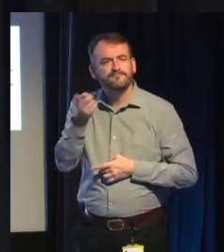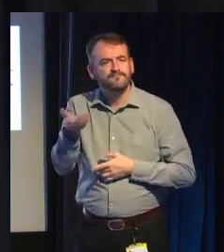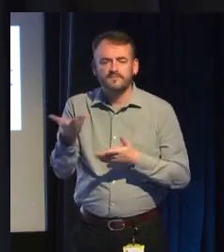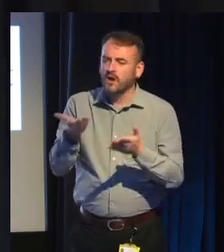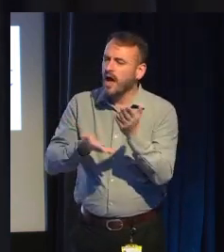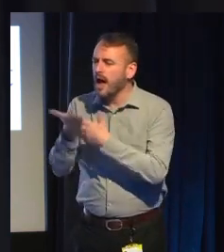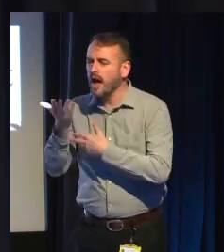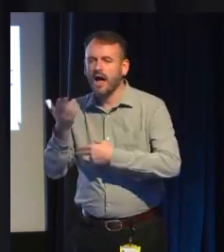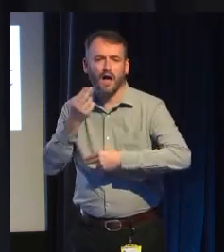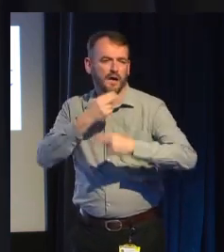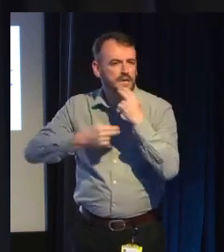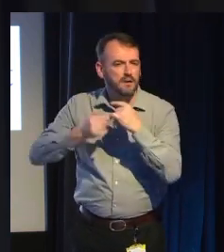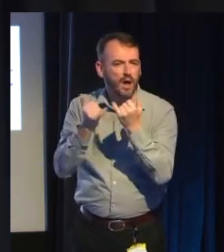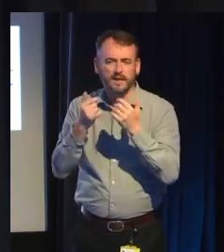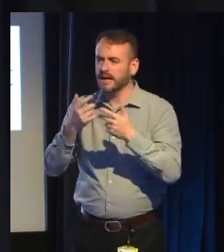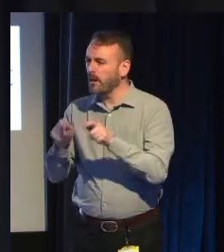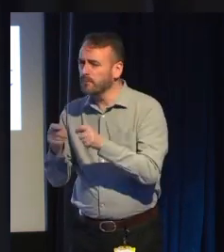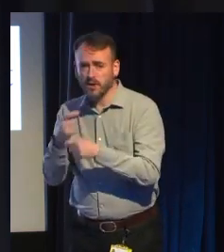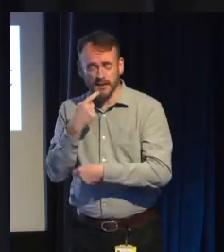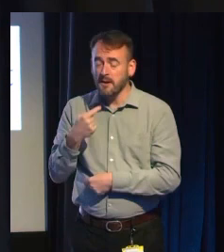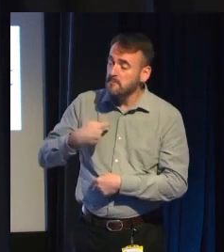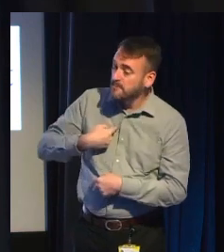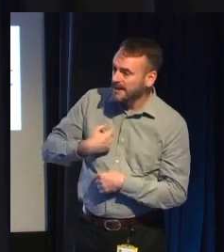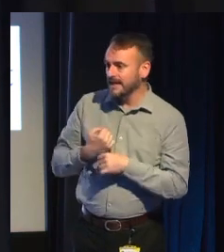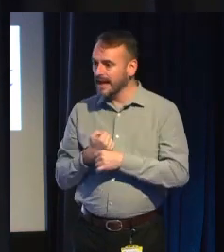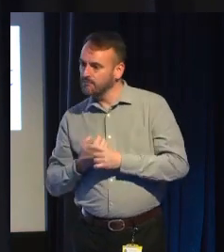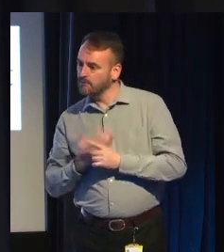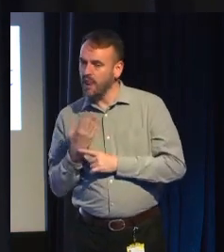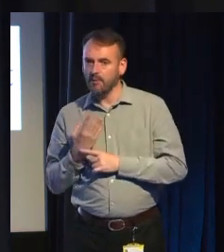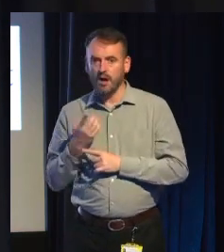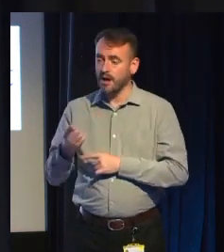that you're a game developer. It's not always positive.